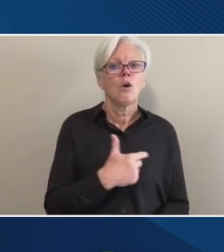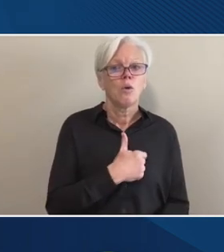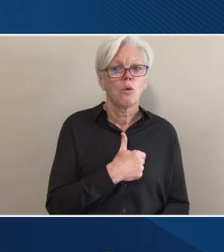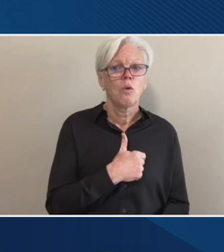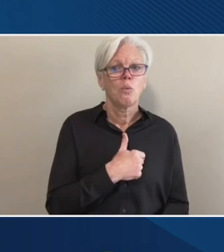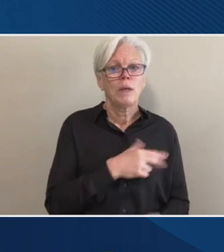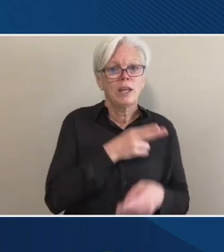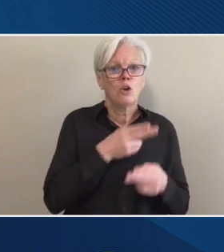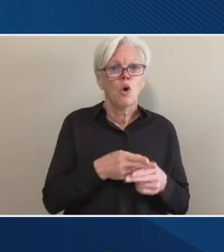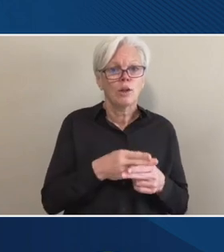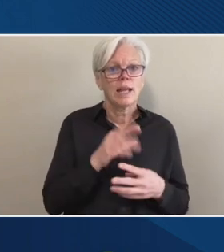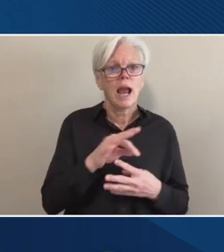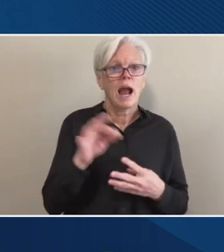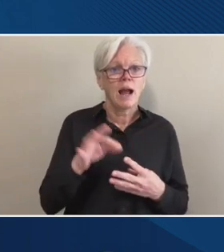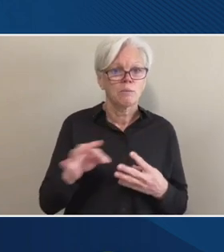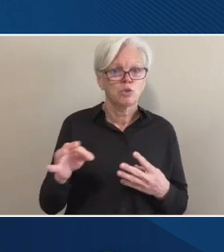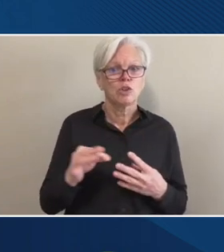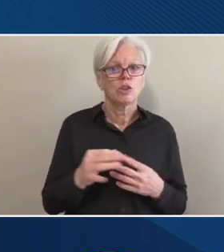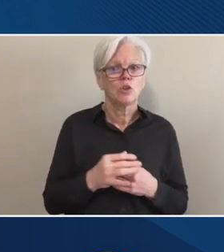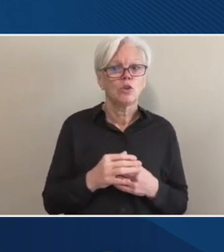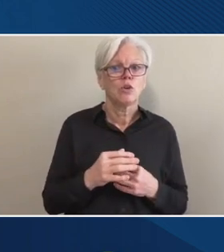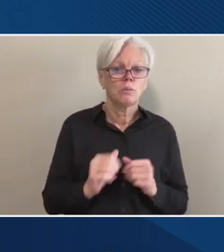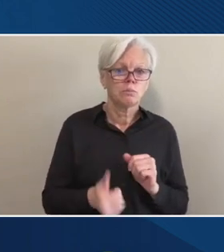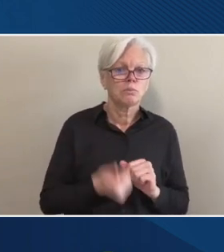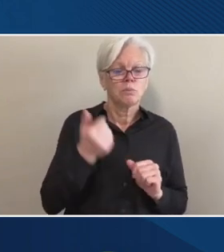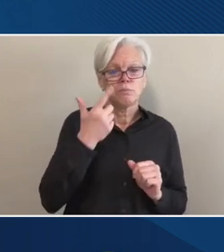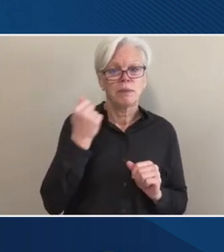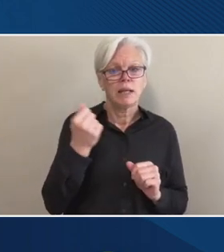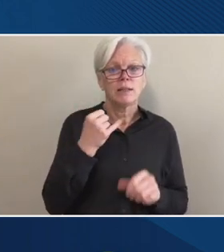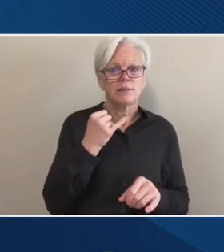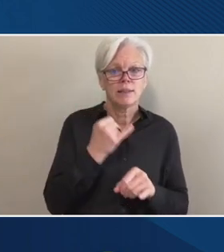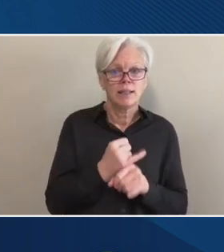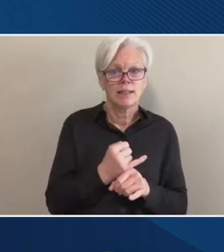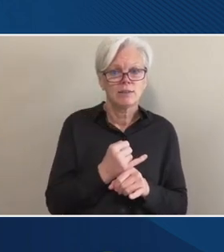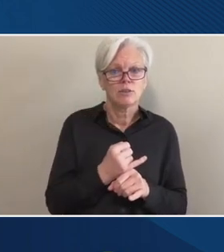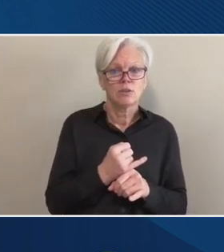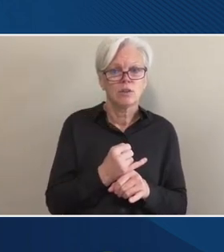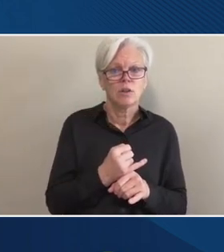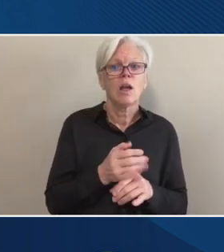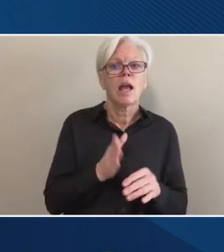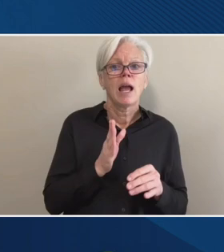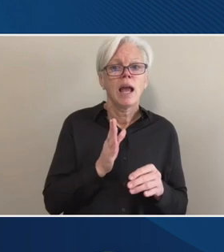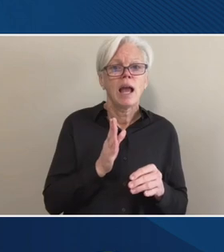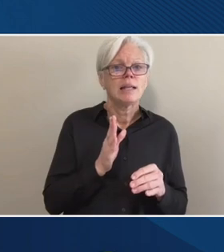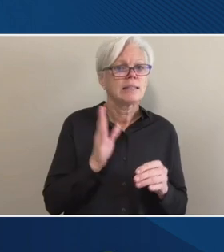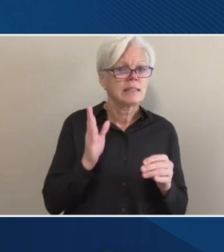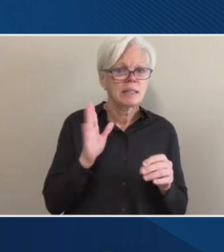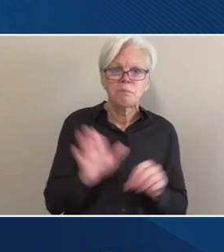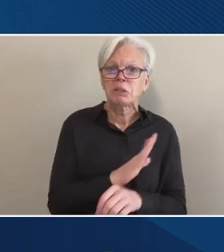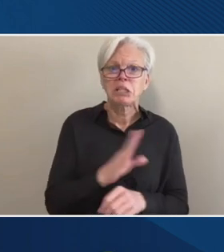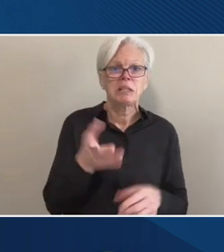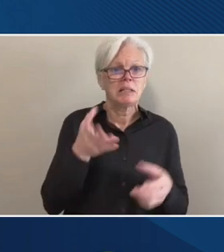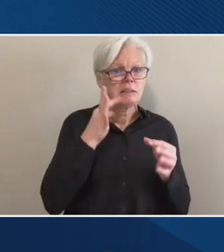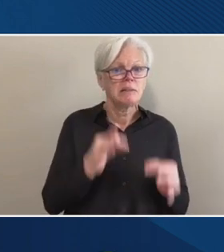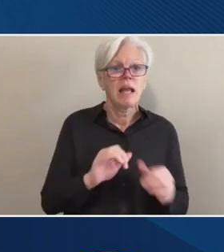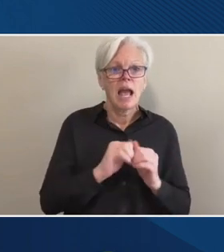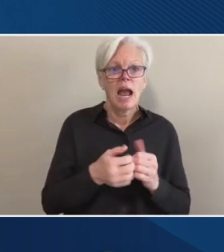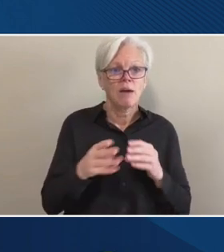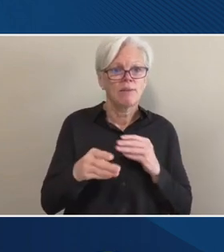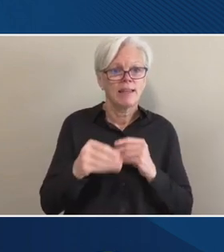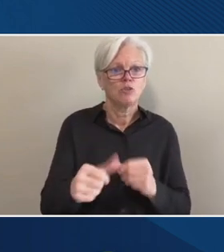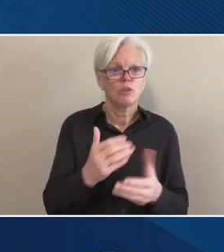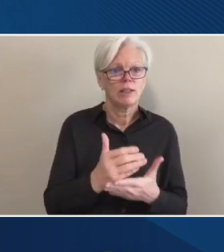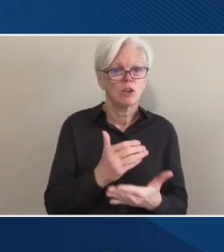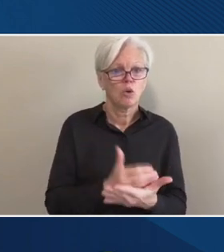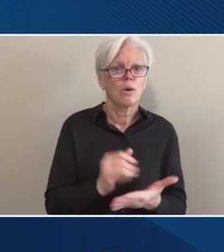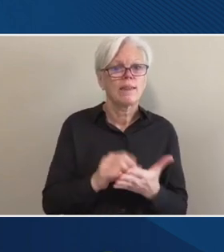optional here, um, primarily because the institution has the complete discretion as to how they treat the courses that